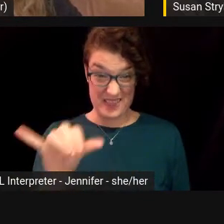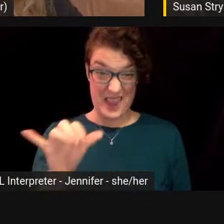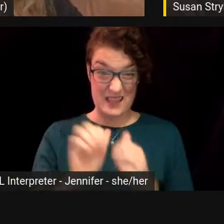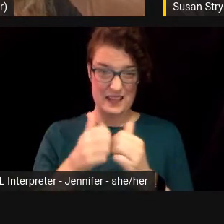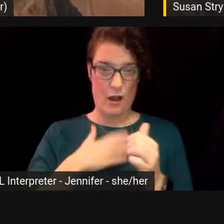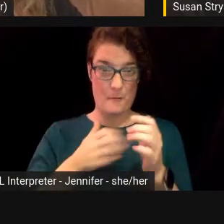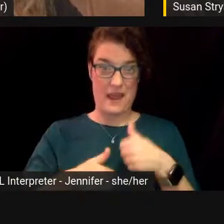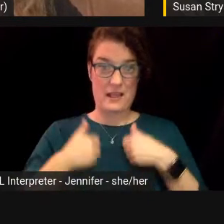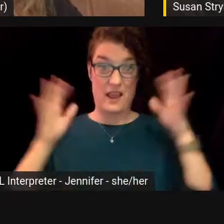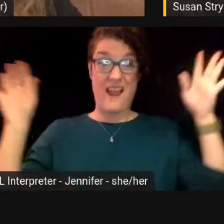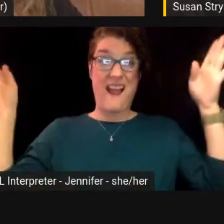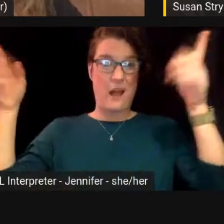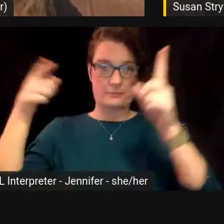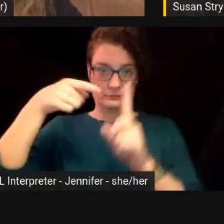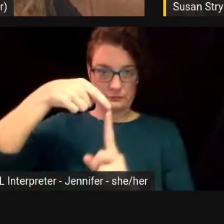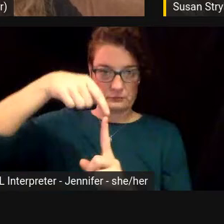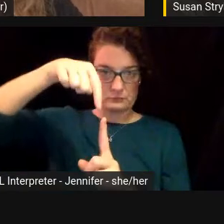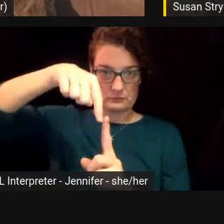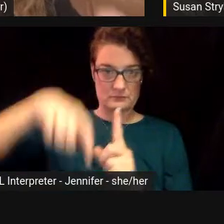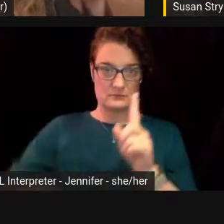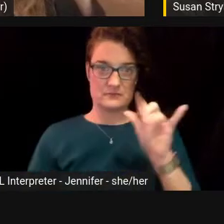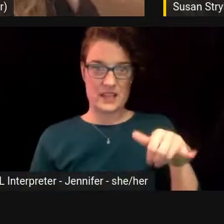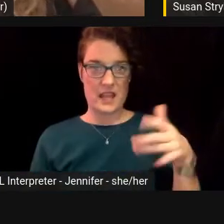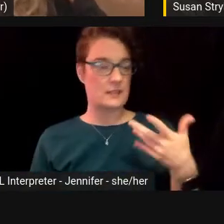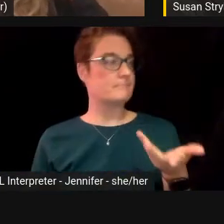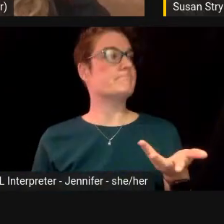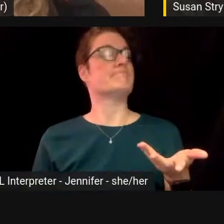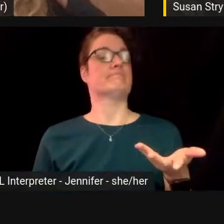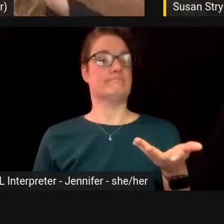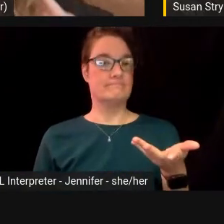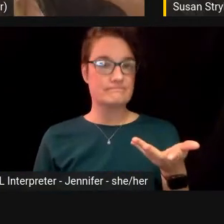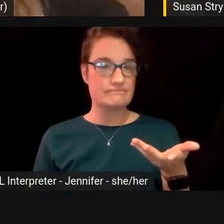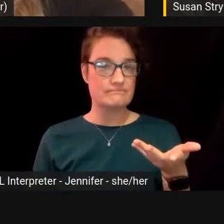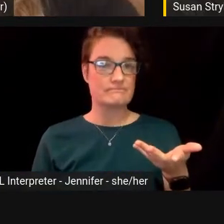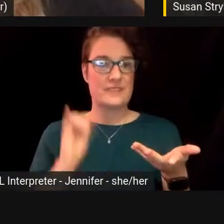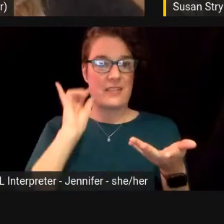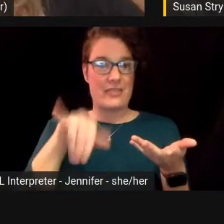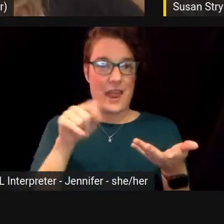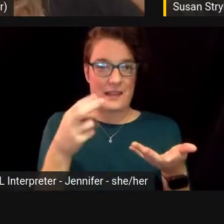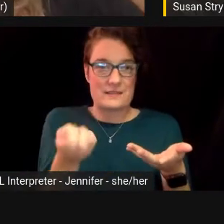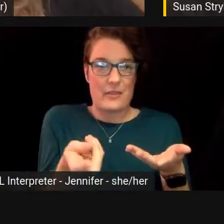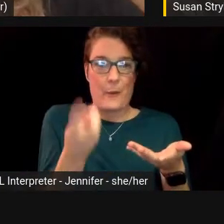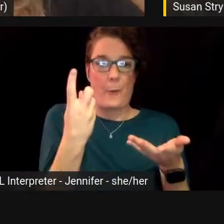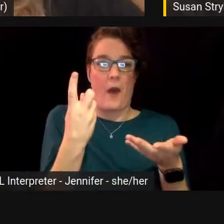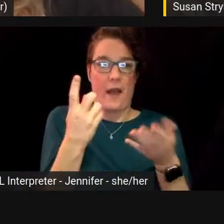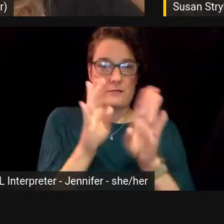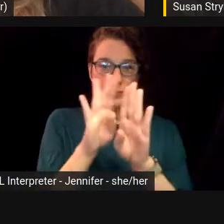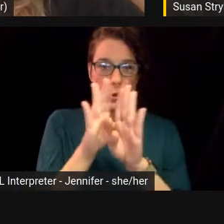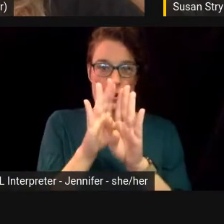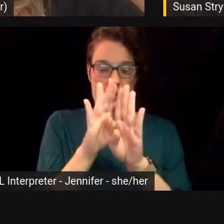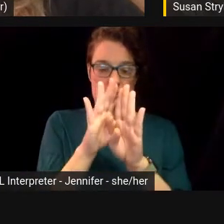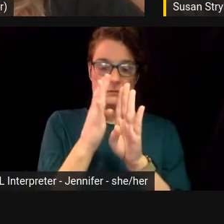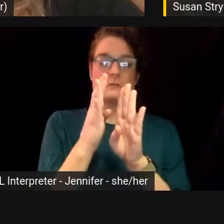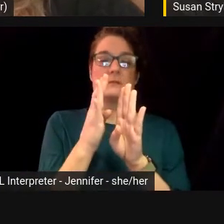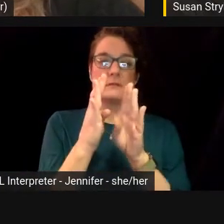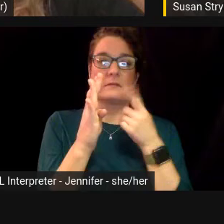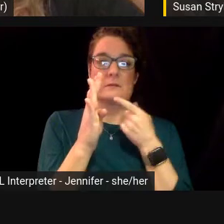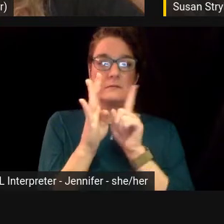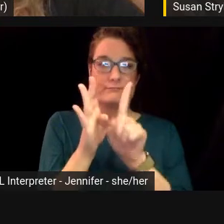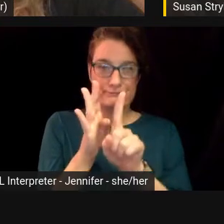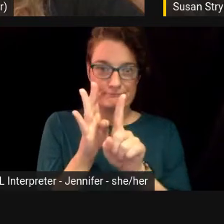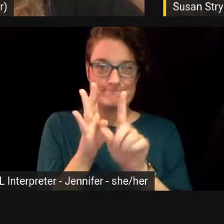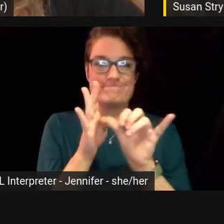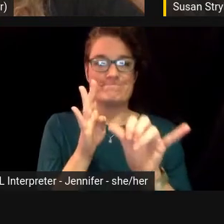narrowed down to. And I have, you know, I have to like, okay, like that is the narrow gate that, you know, life is having me run through